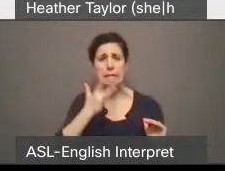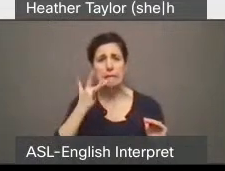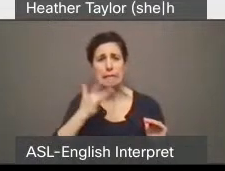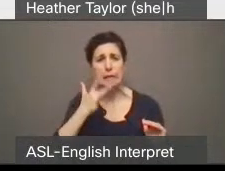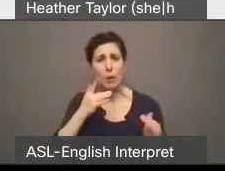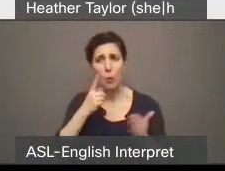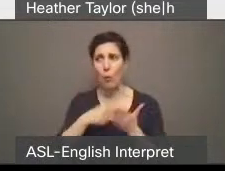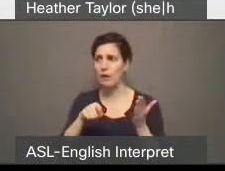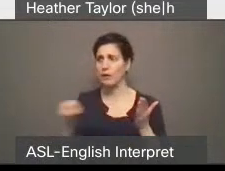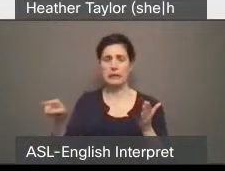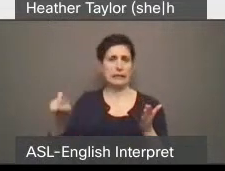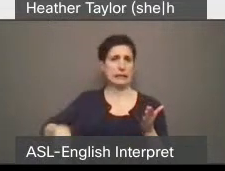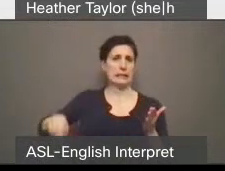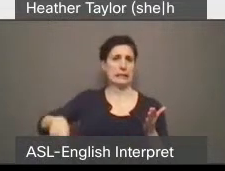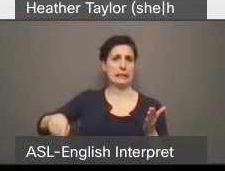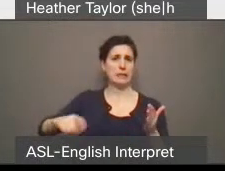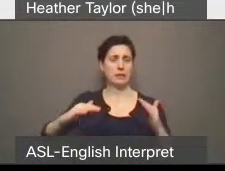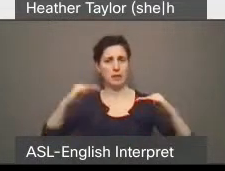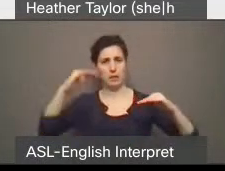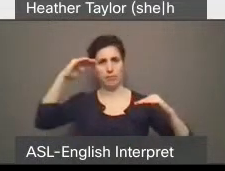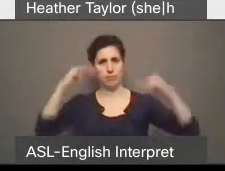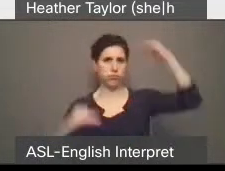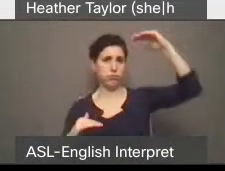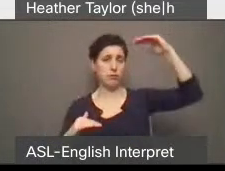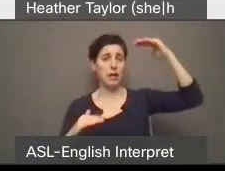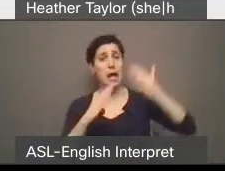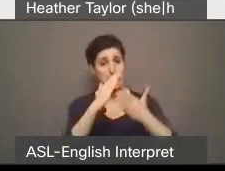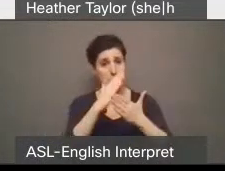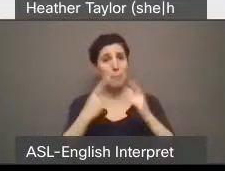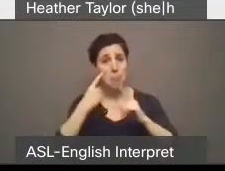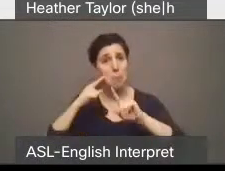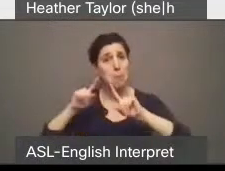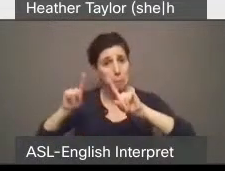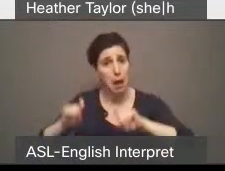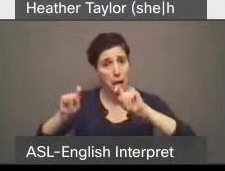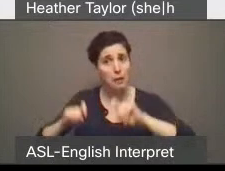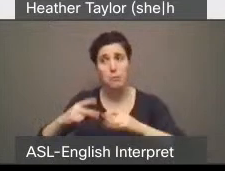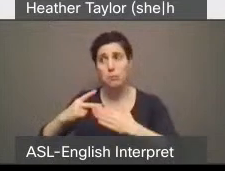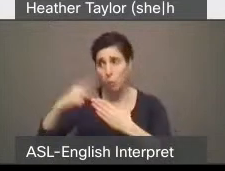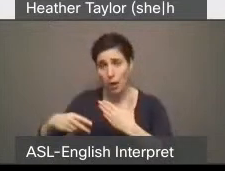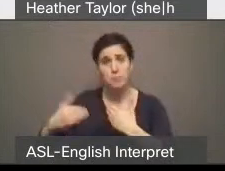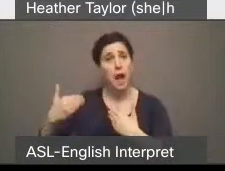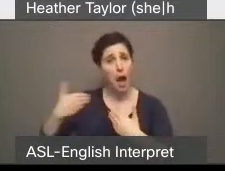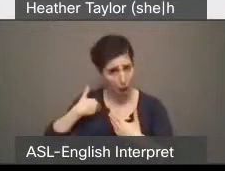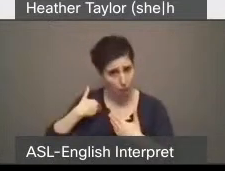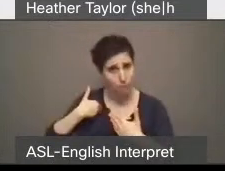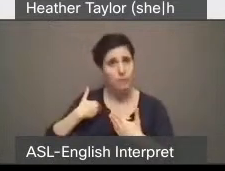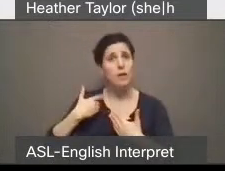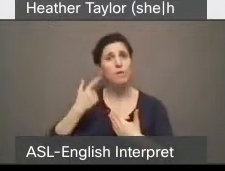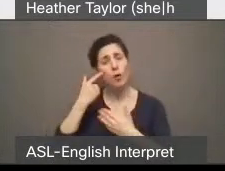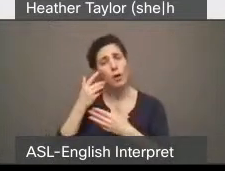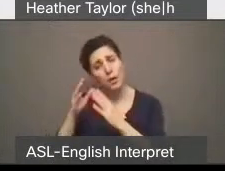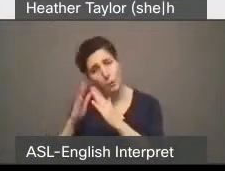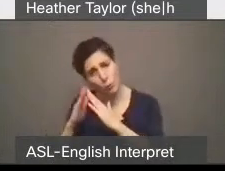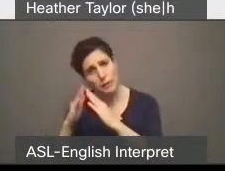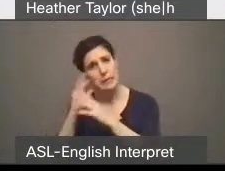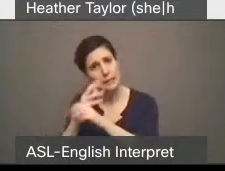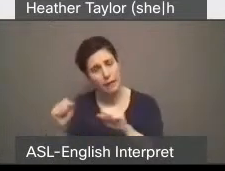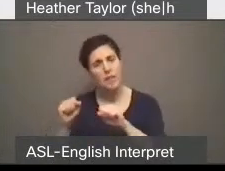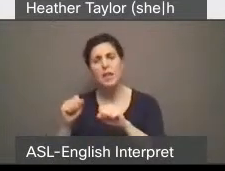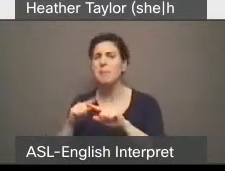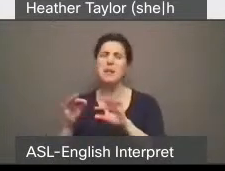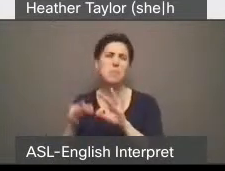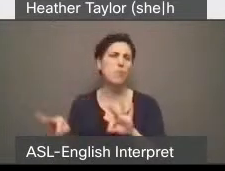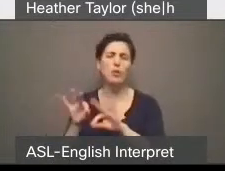need. I'm glad that the pilot programs for crisis response and community safety have been put into place, but they need to be funded to